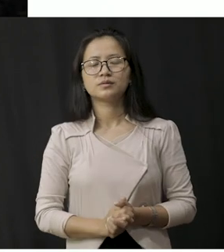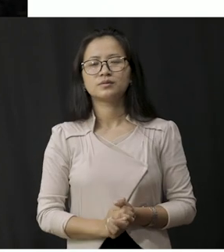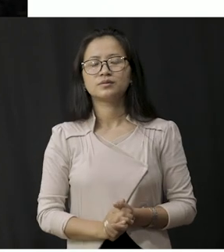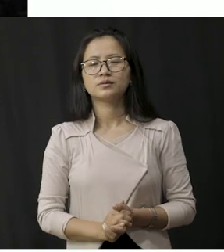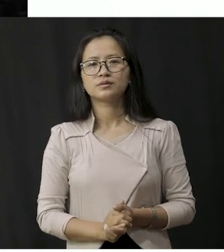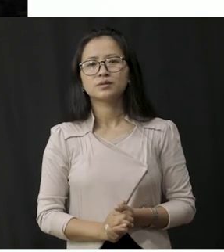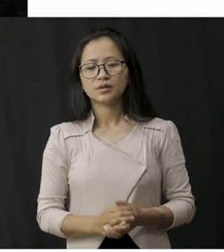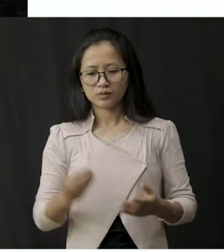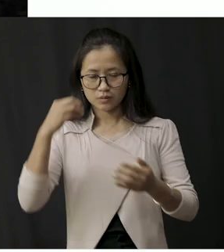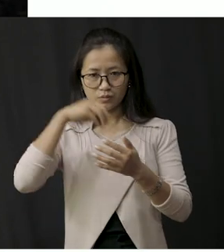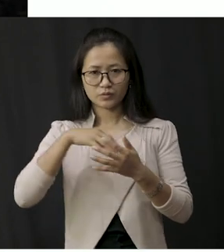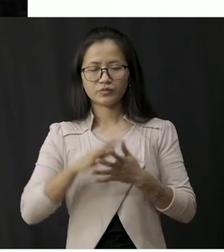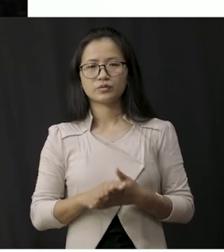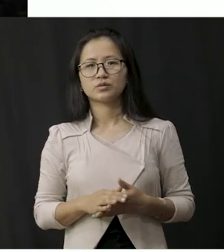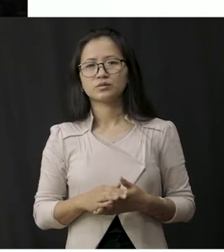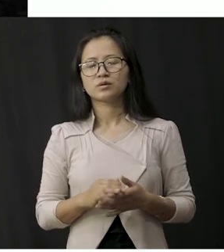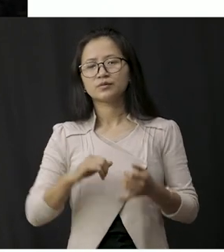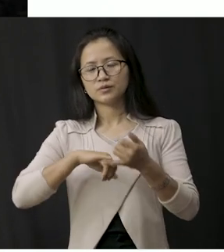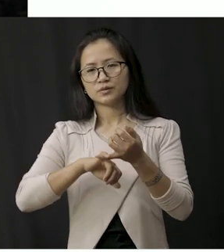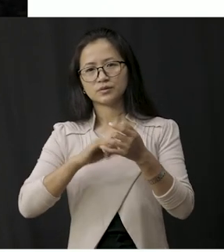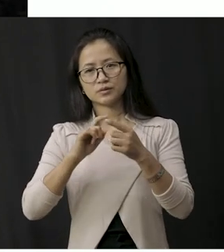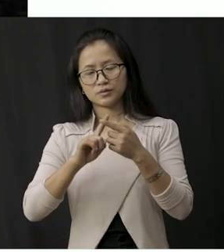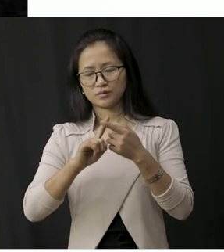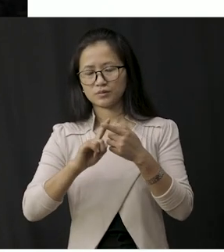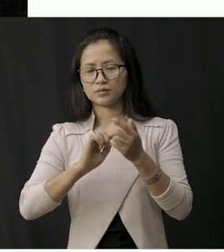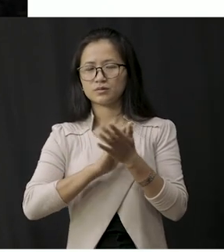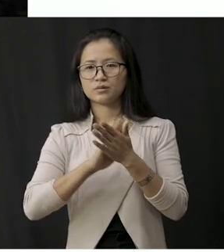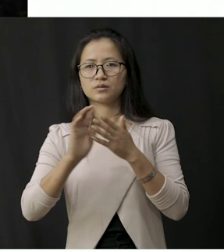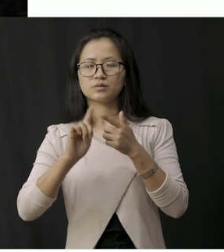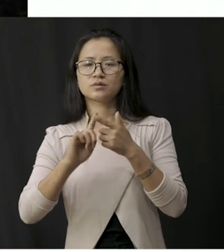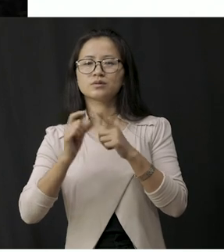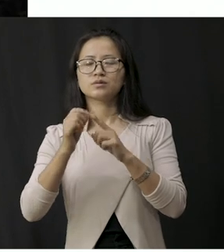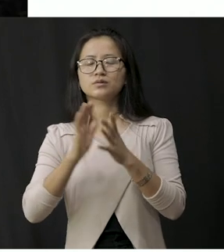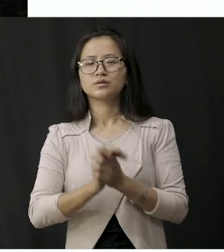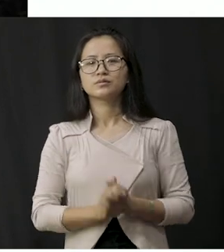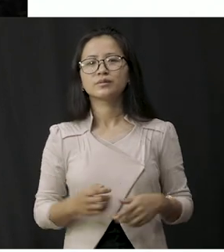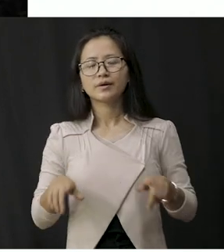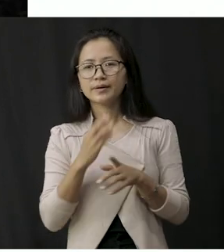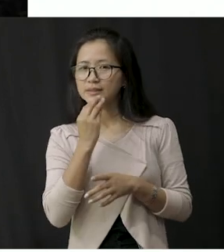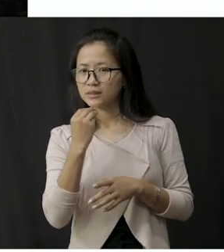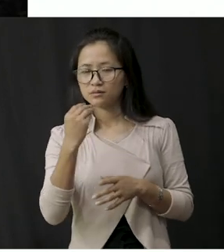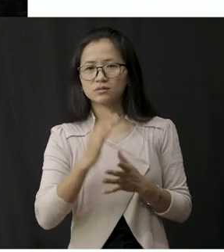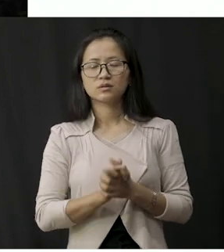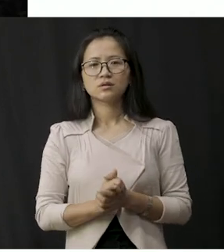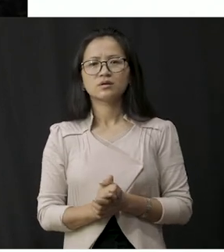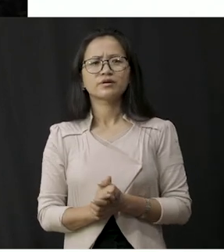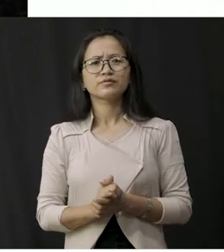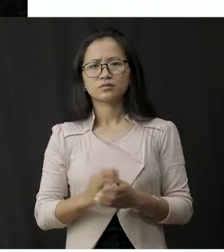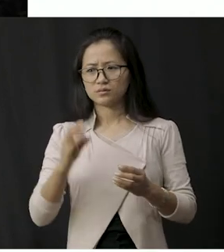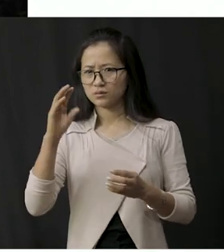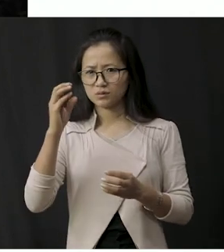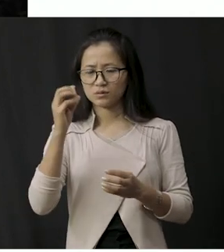the body here of the sheep and god like that even the cotton material is obtained from